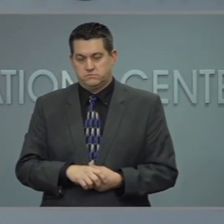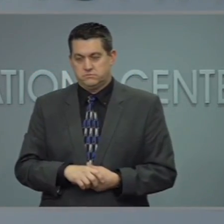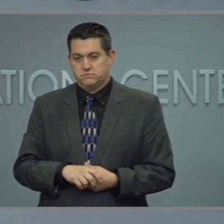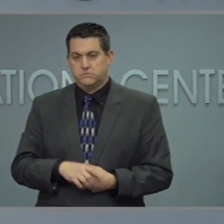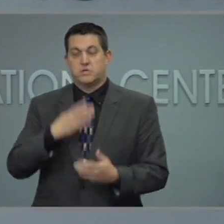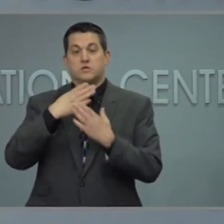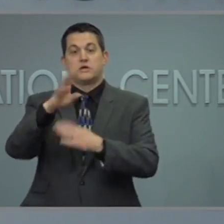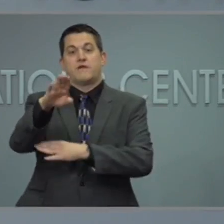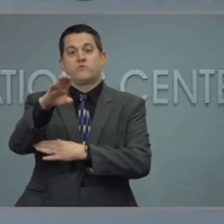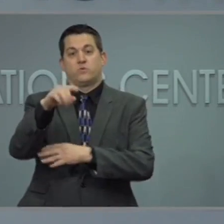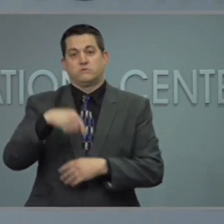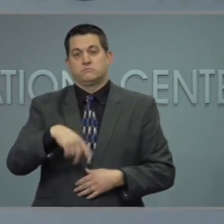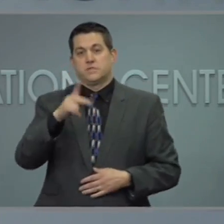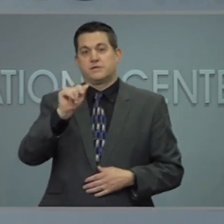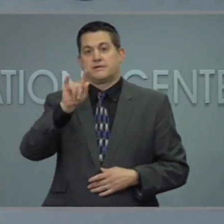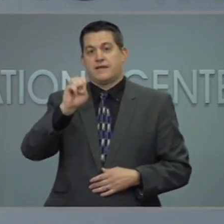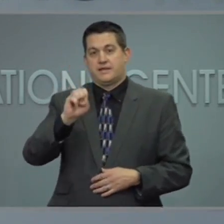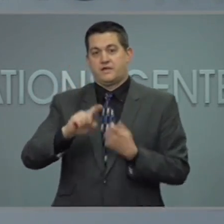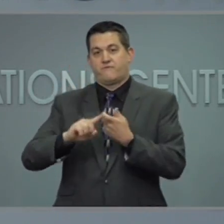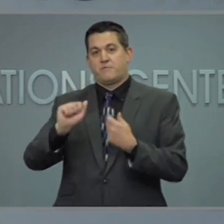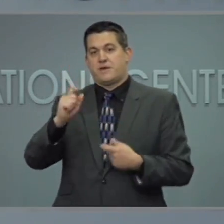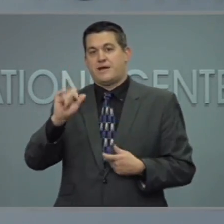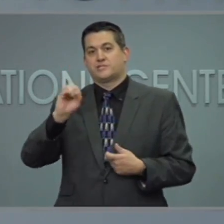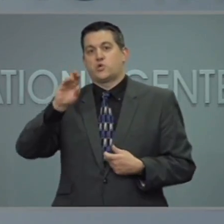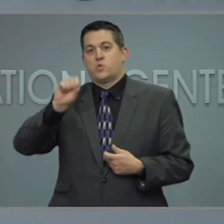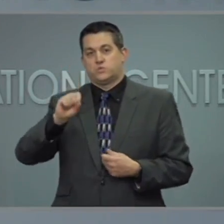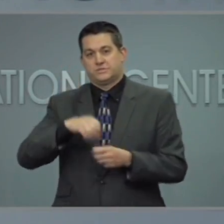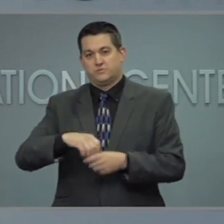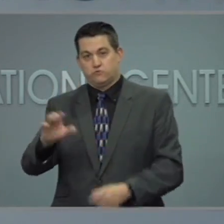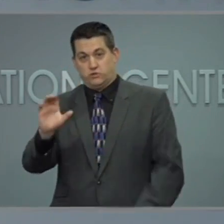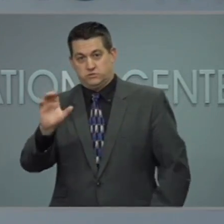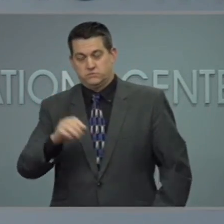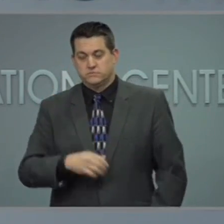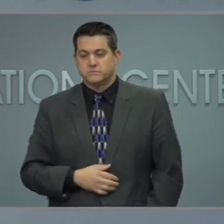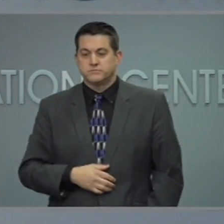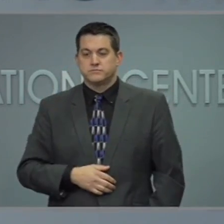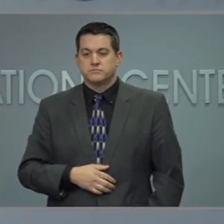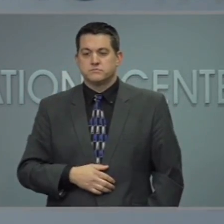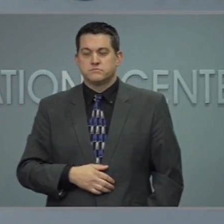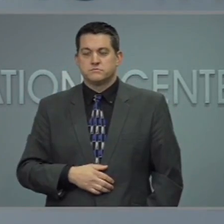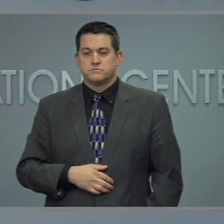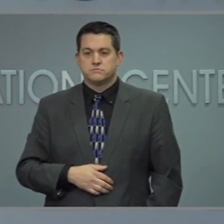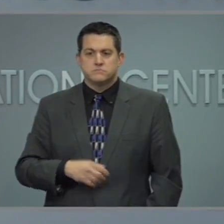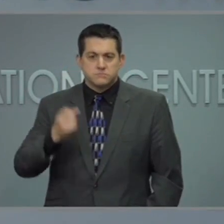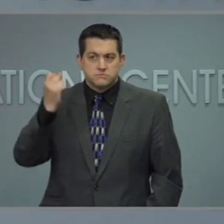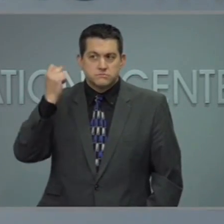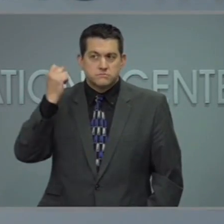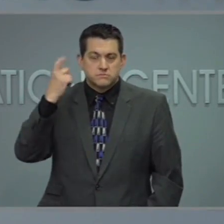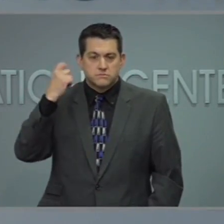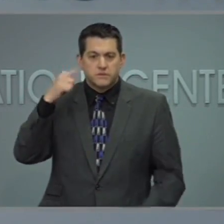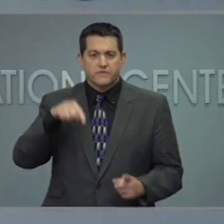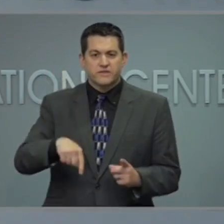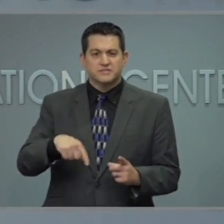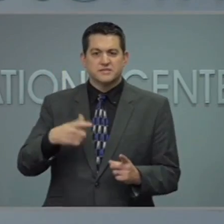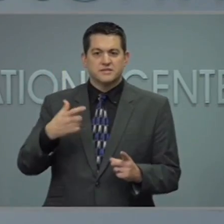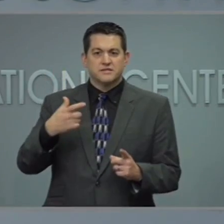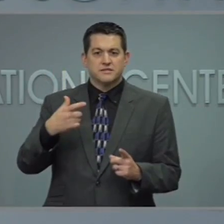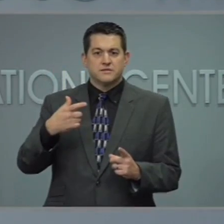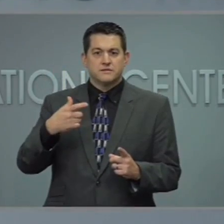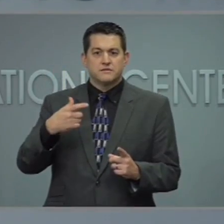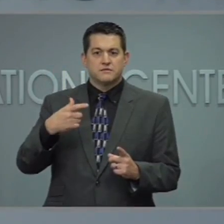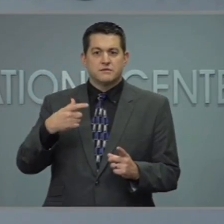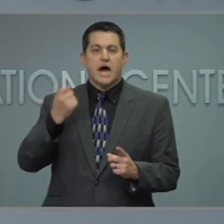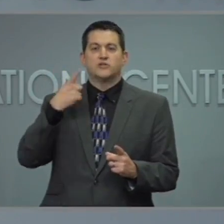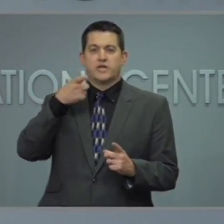Good afternoon. This is Katie Peralta from Axios Charlotte. I understand that this is sort of aligning with